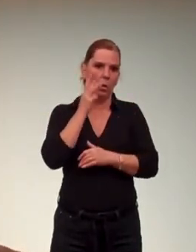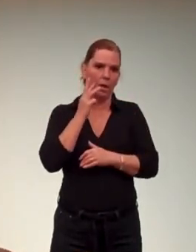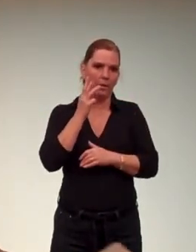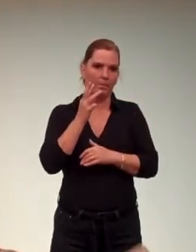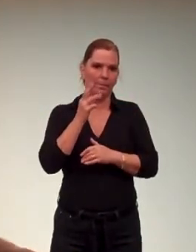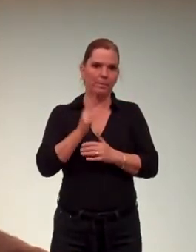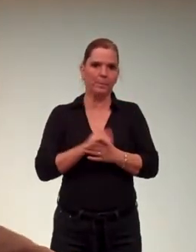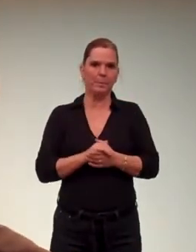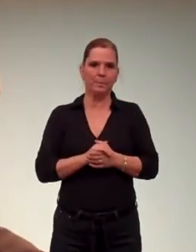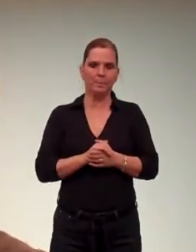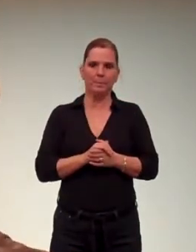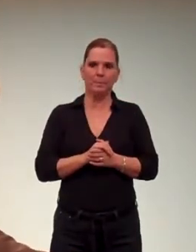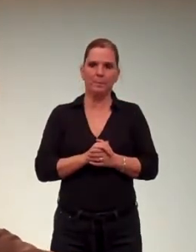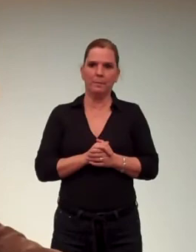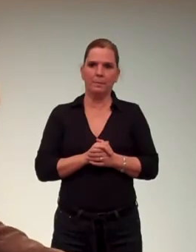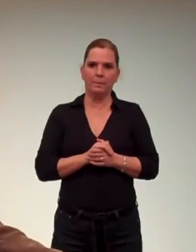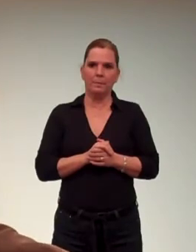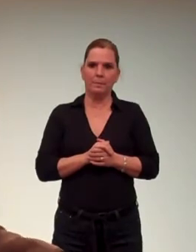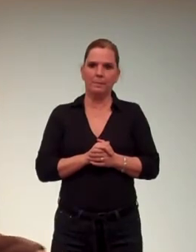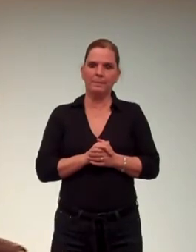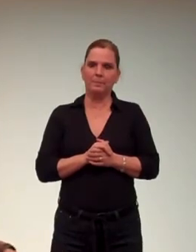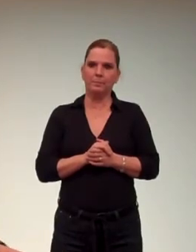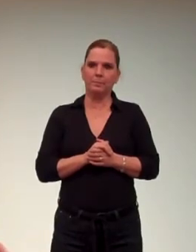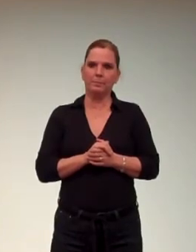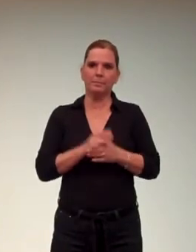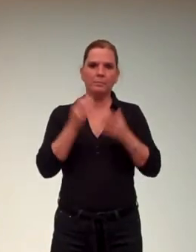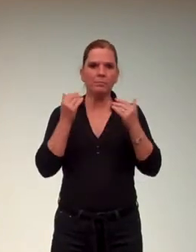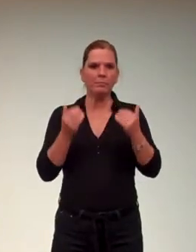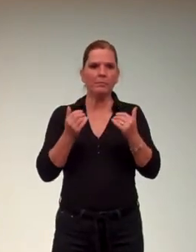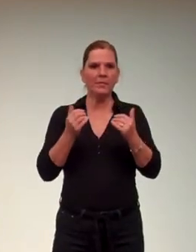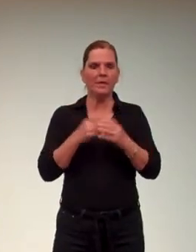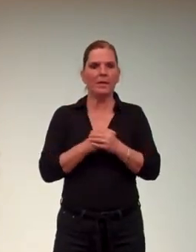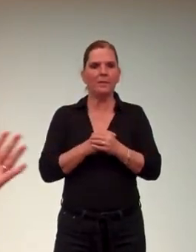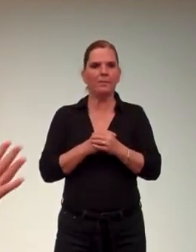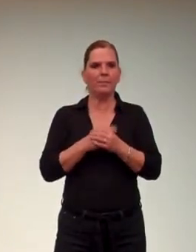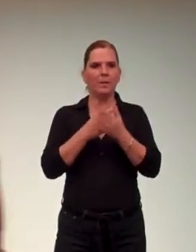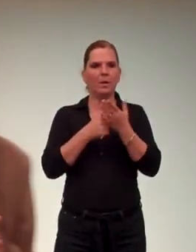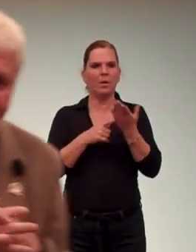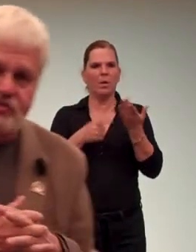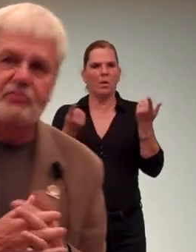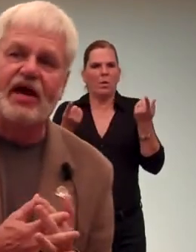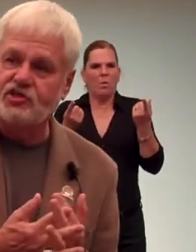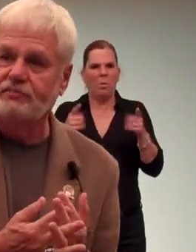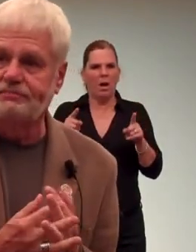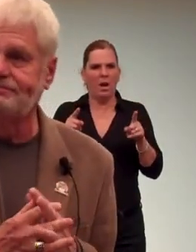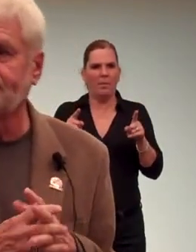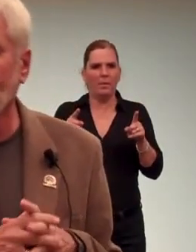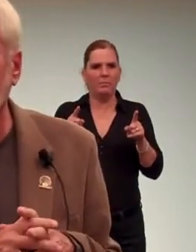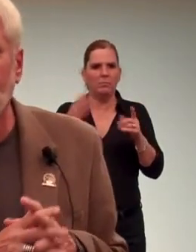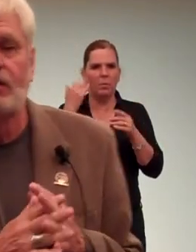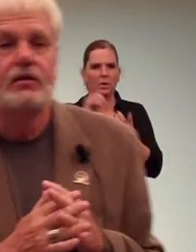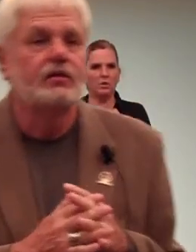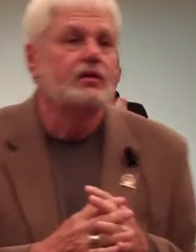Wheeling. Now, what causes the transformation?